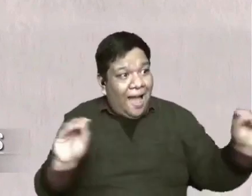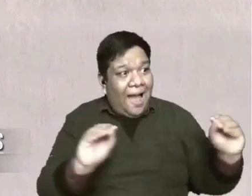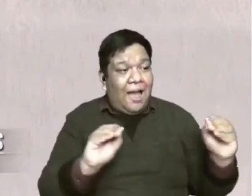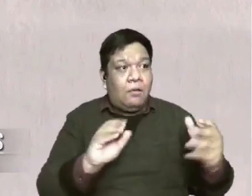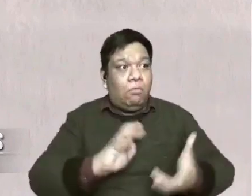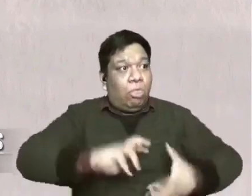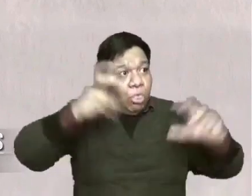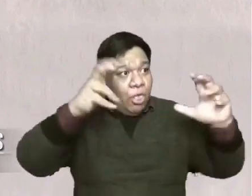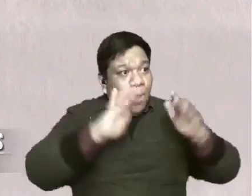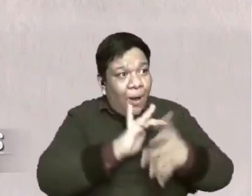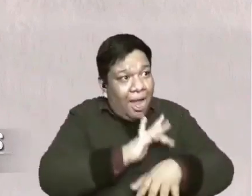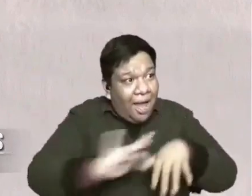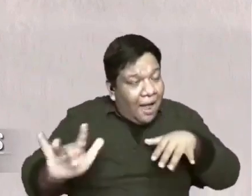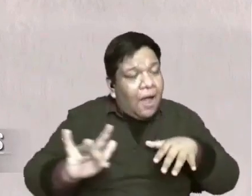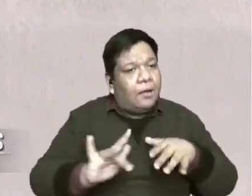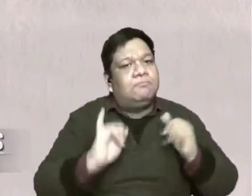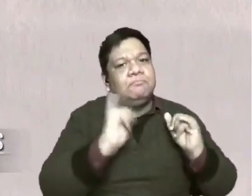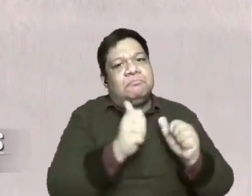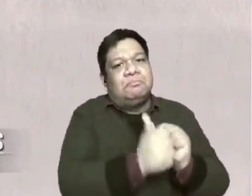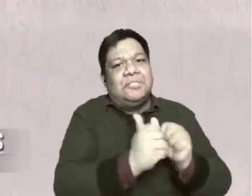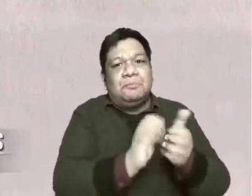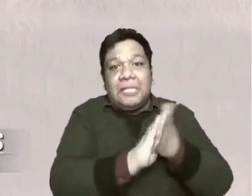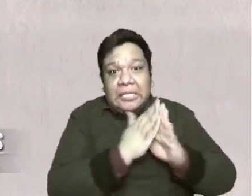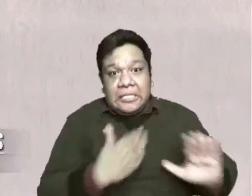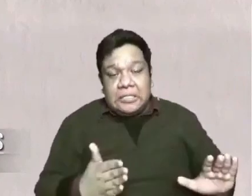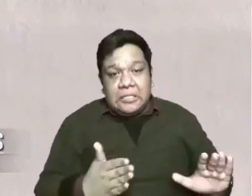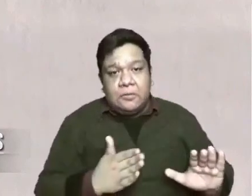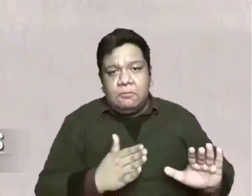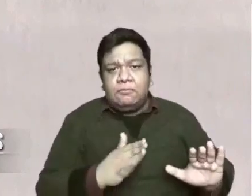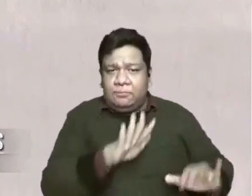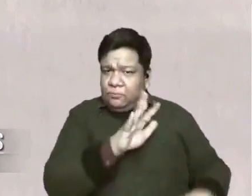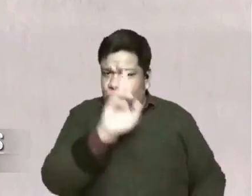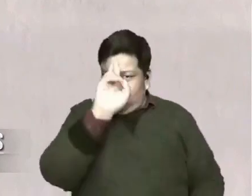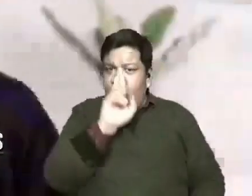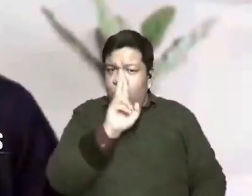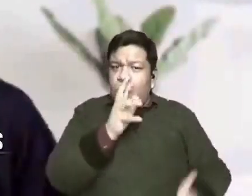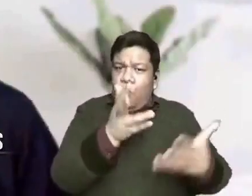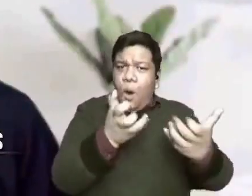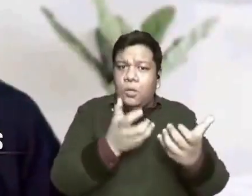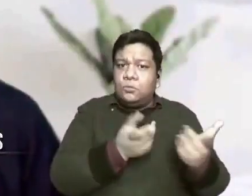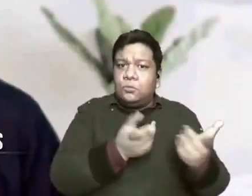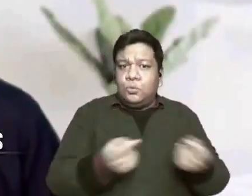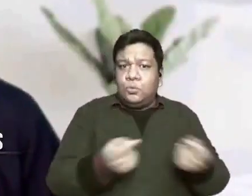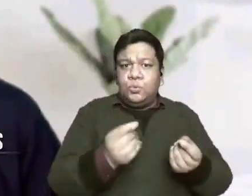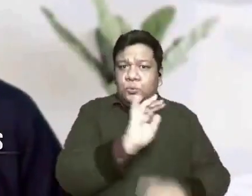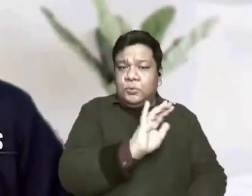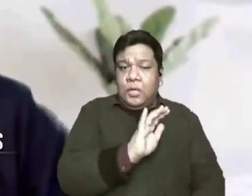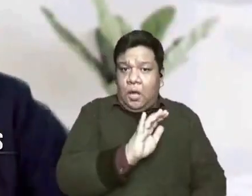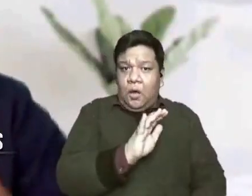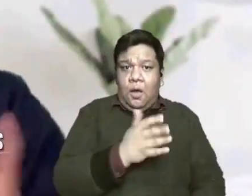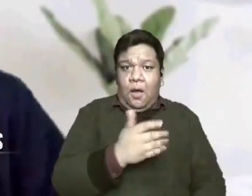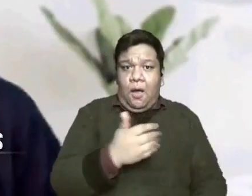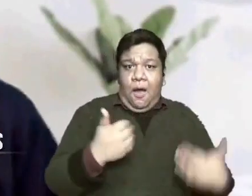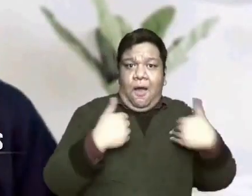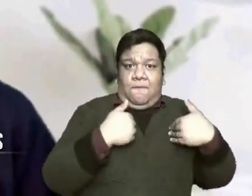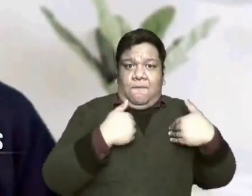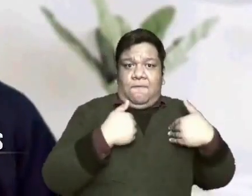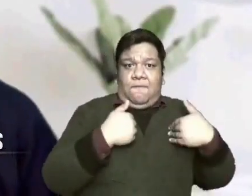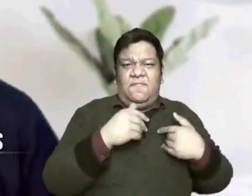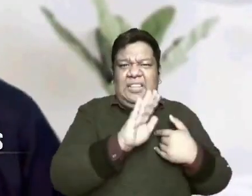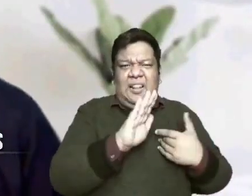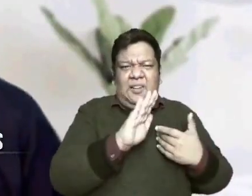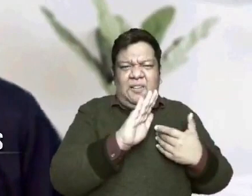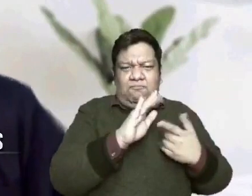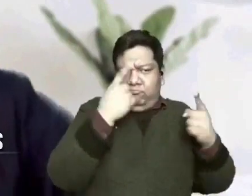absence of chaos. That is peace. Now this is what the Romans tried to maintain by having their Pax